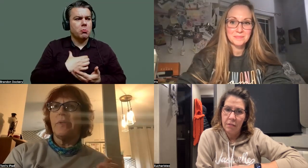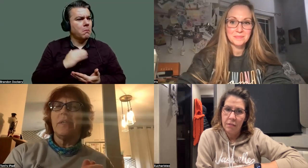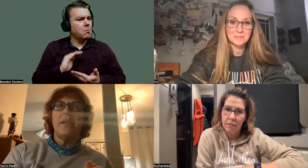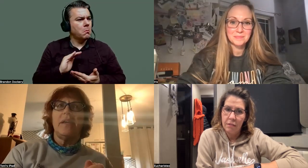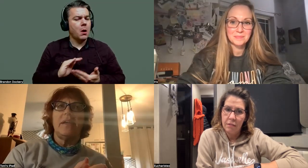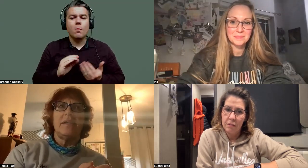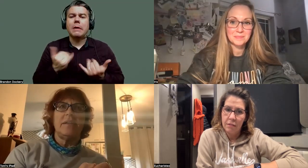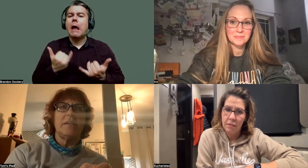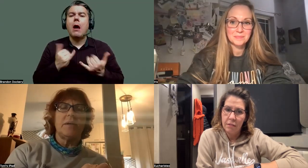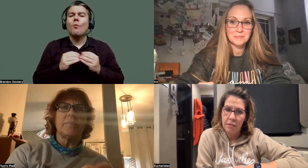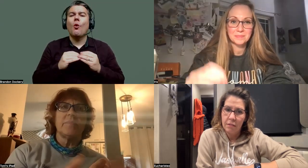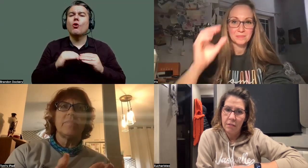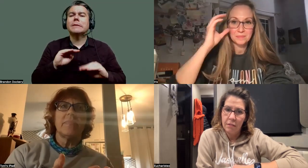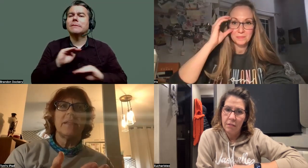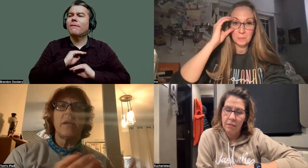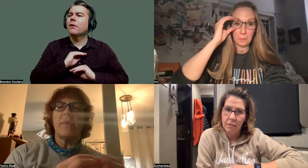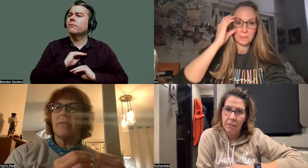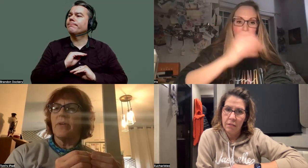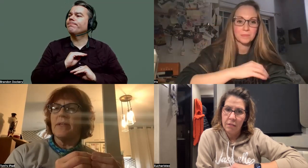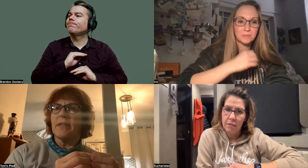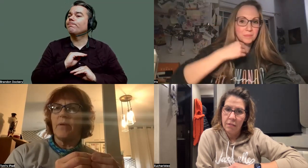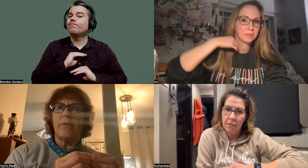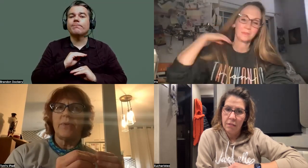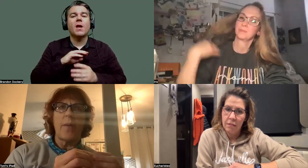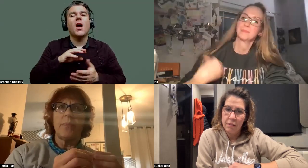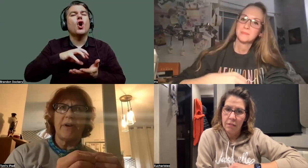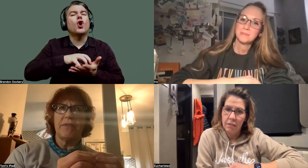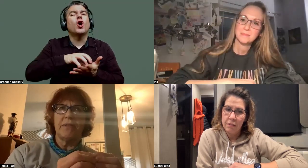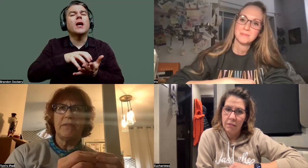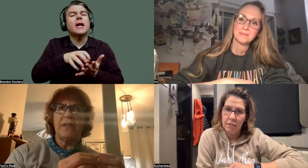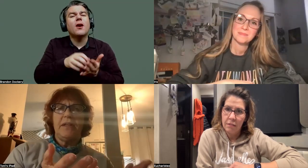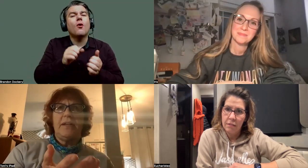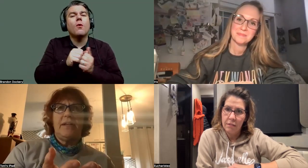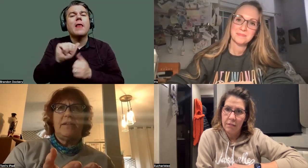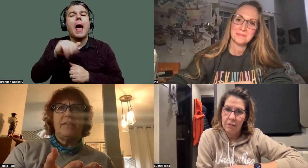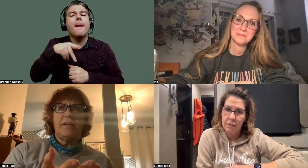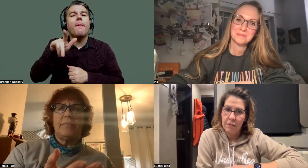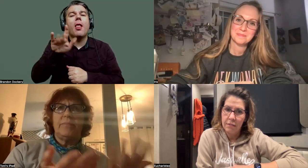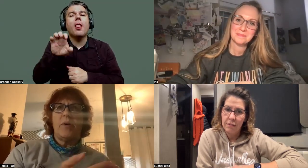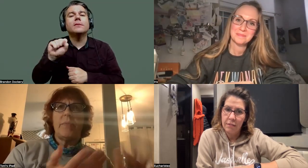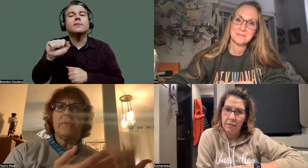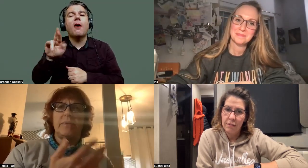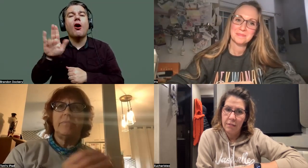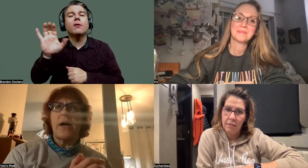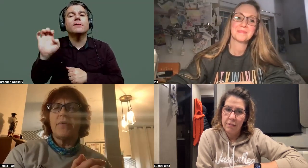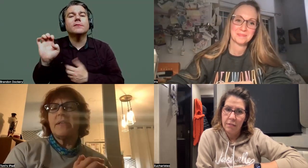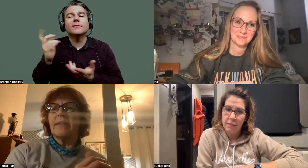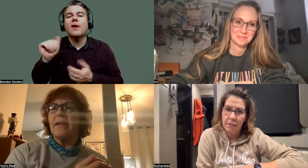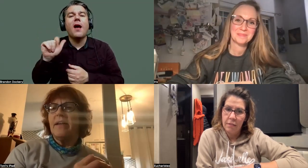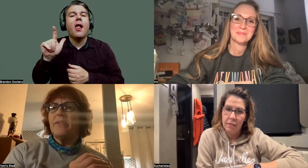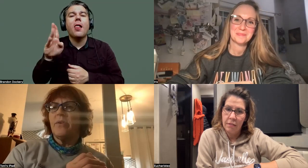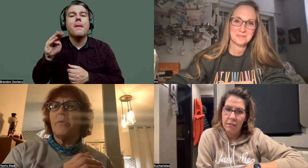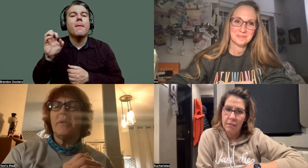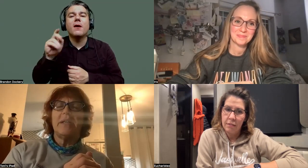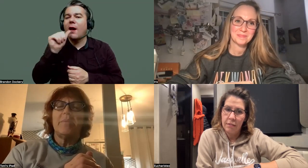with a, like I make cookies that are made with applesauce and, and almond flour, things like